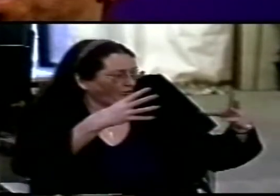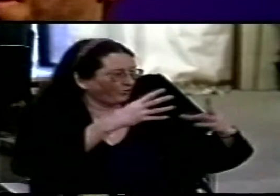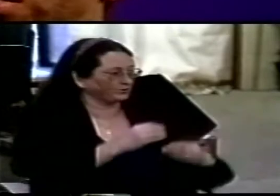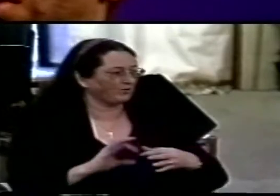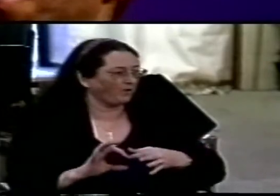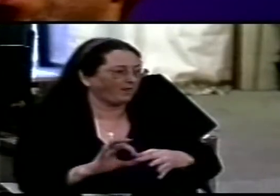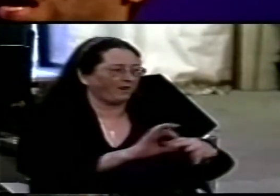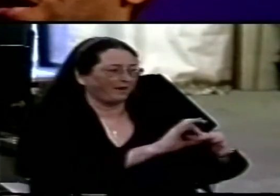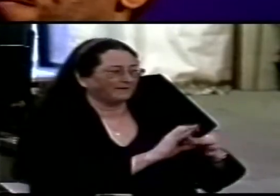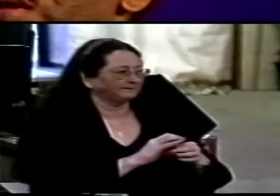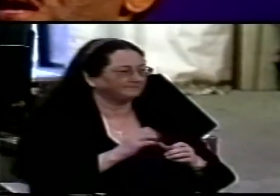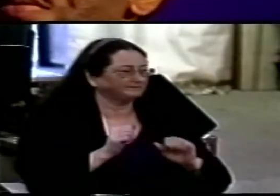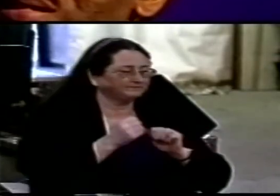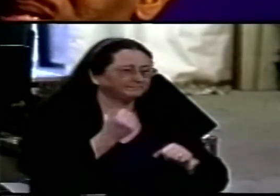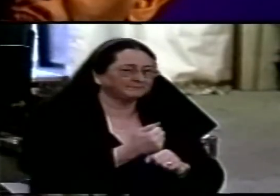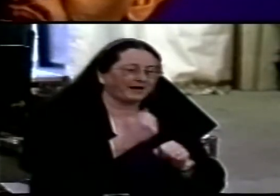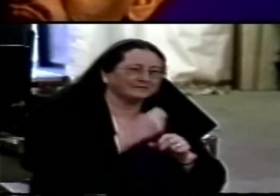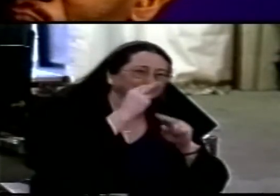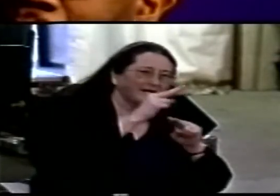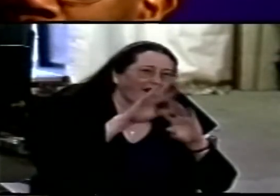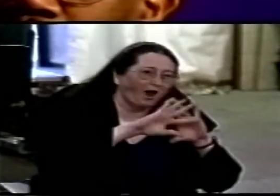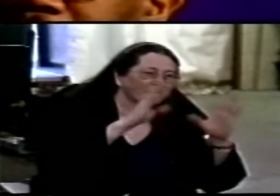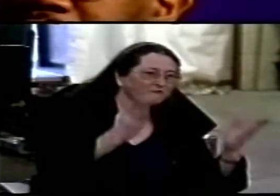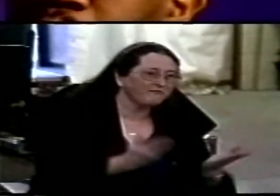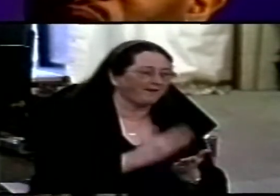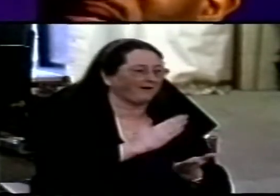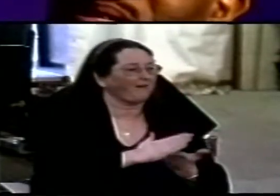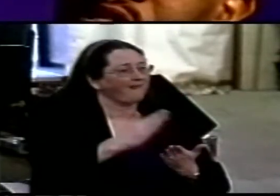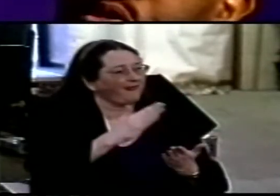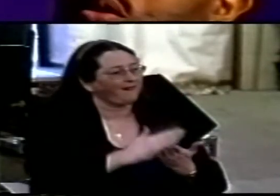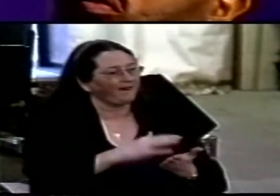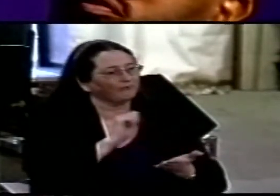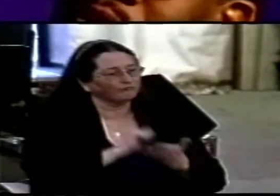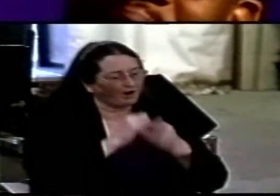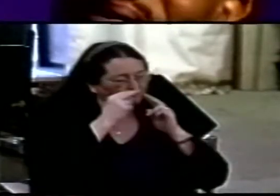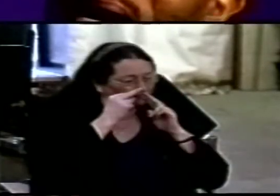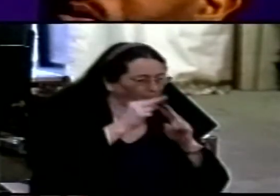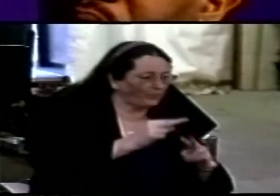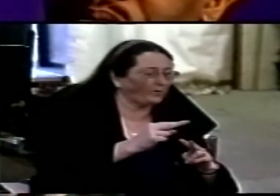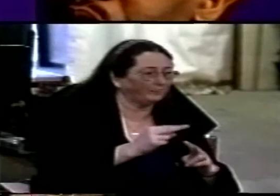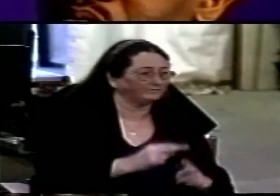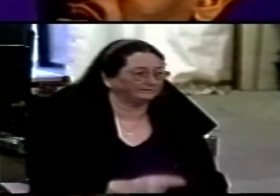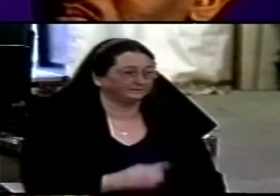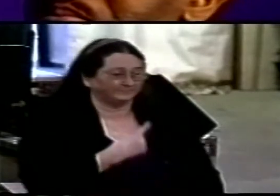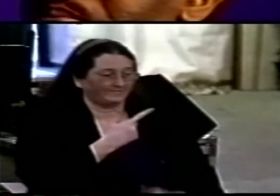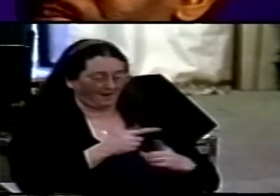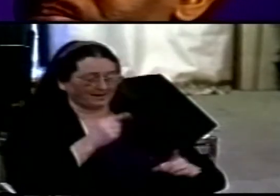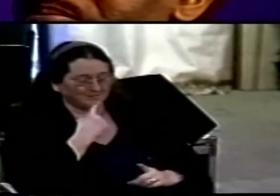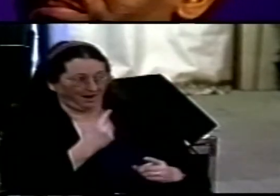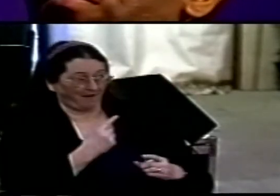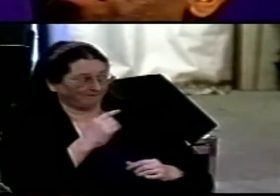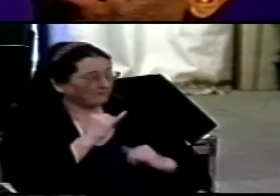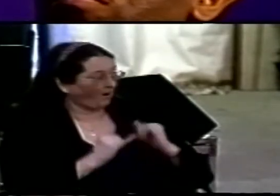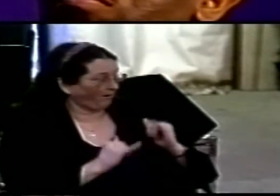in its proper perspective let me say that some of the arguments which exists right now in this room